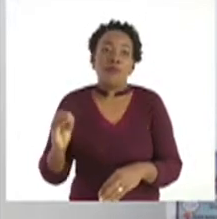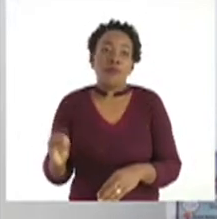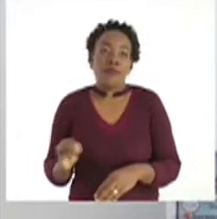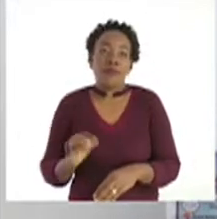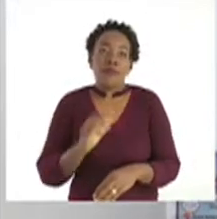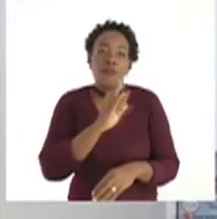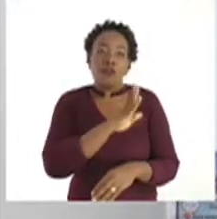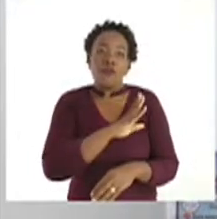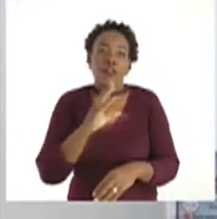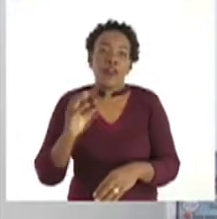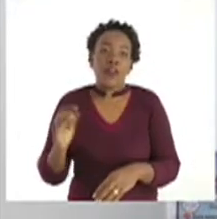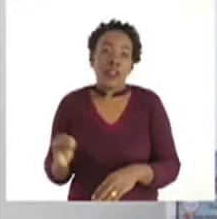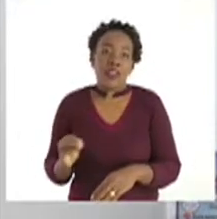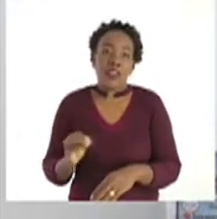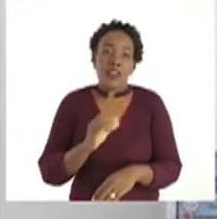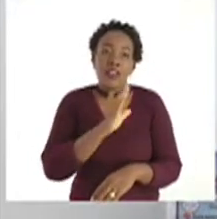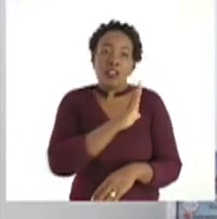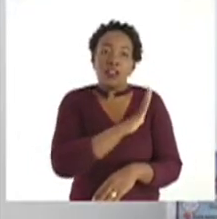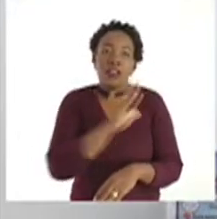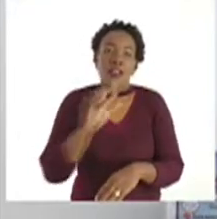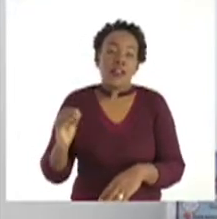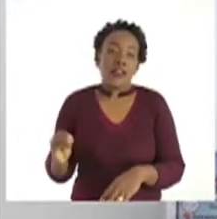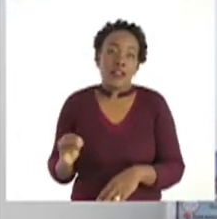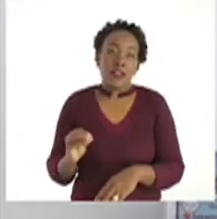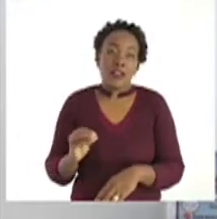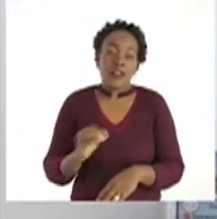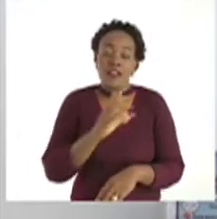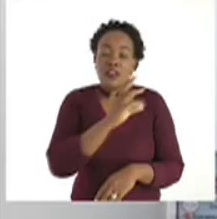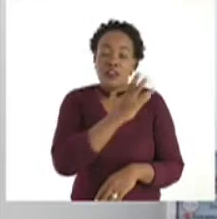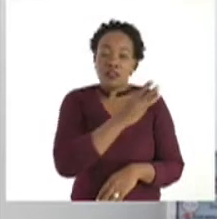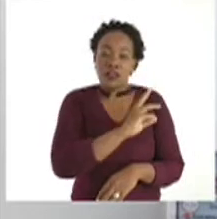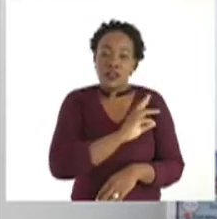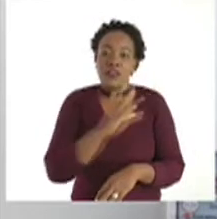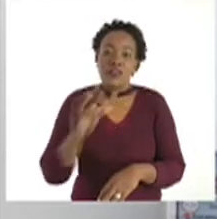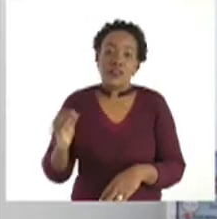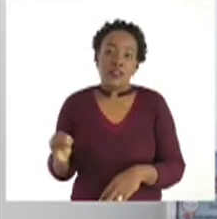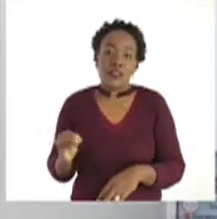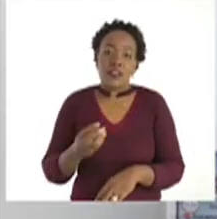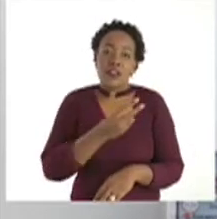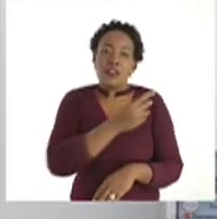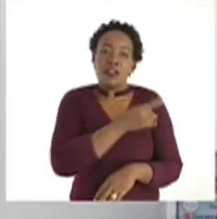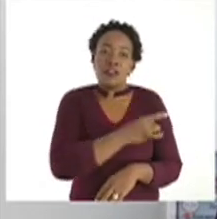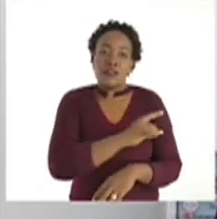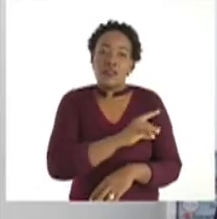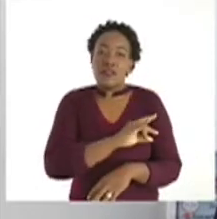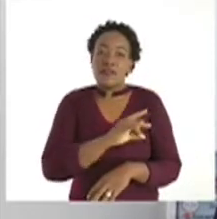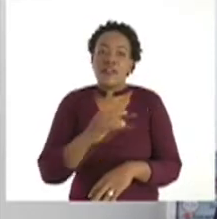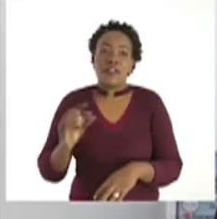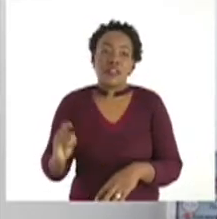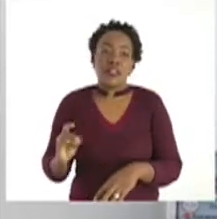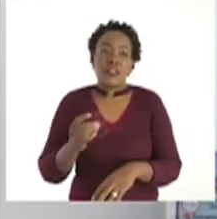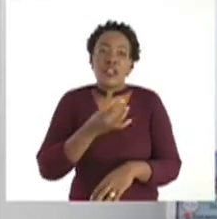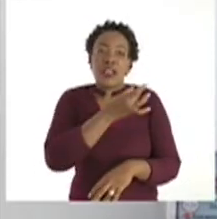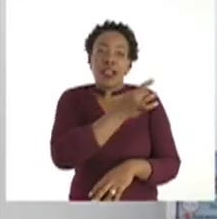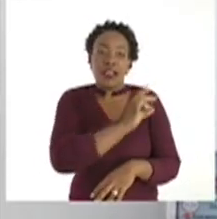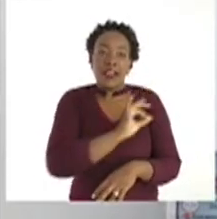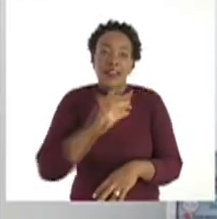40, 50, 60, 70, 80,